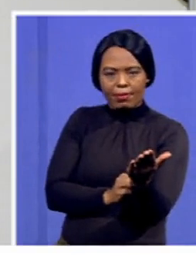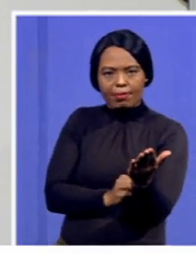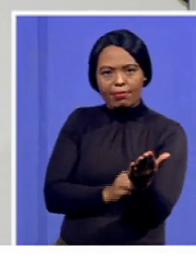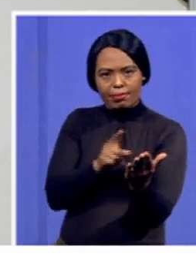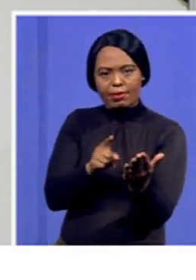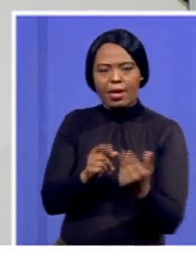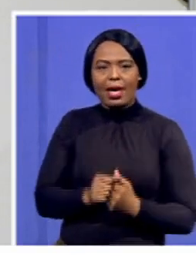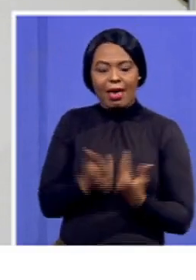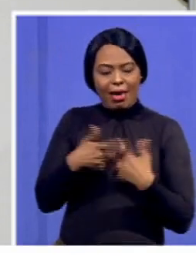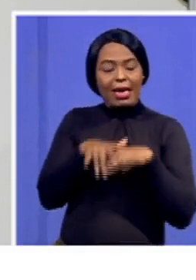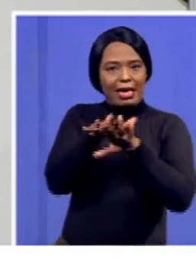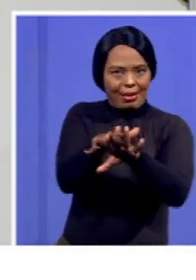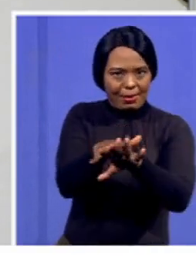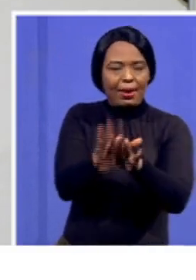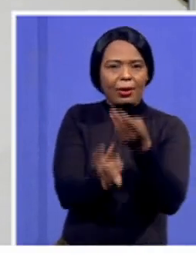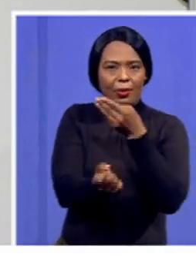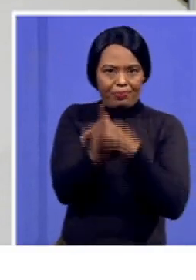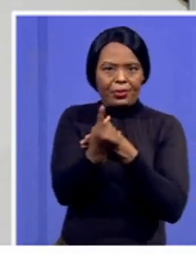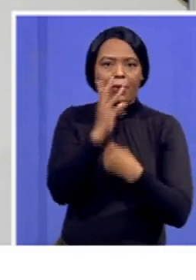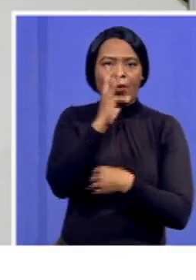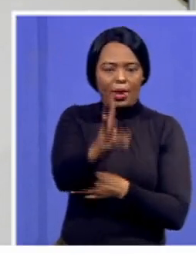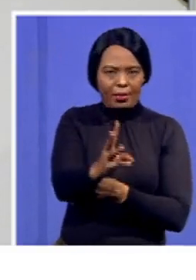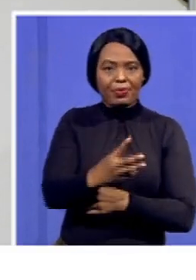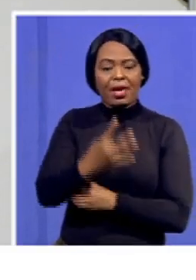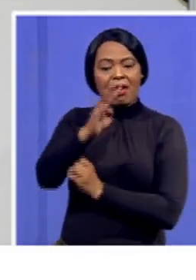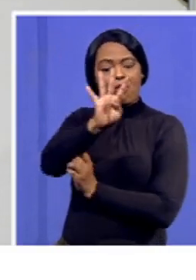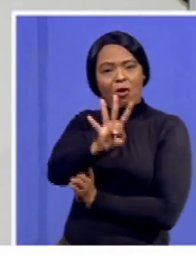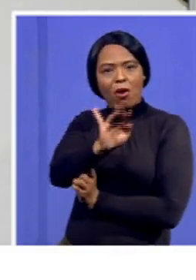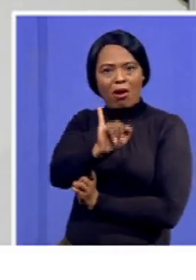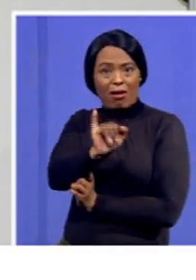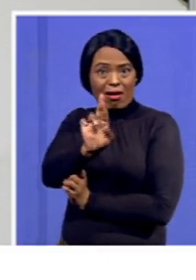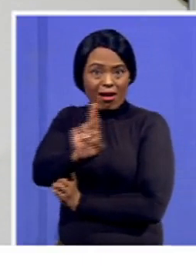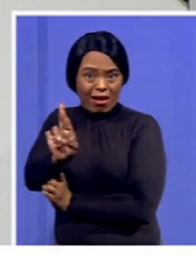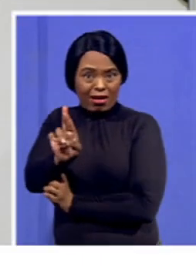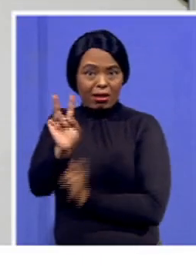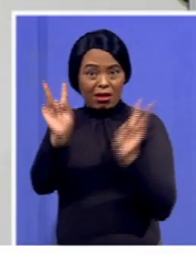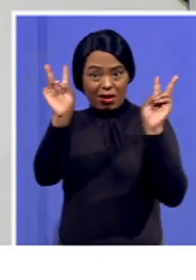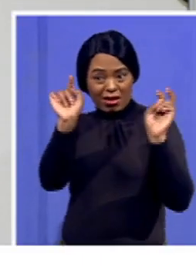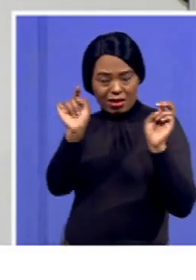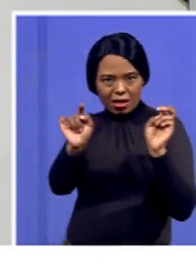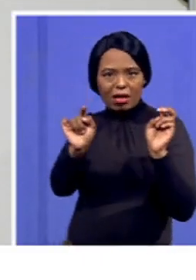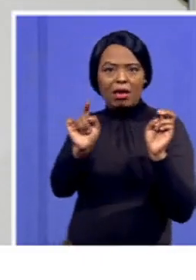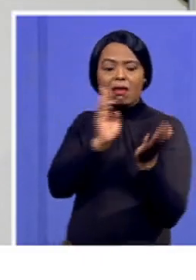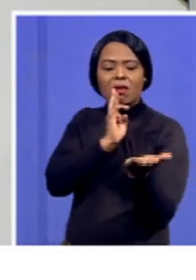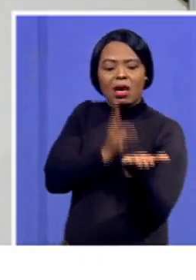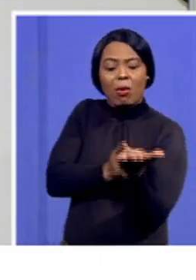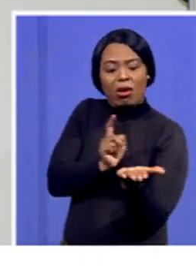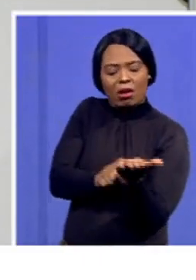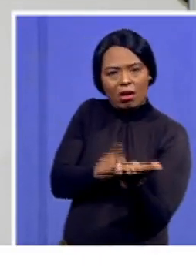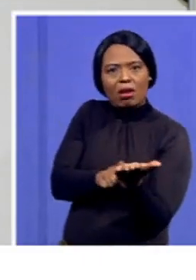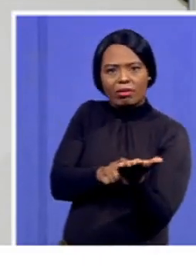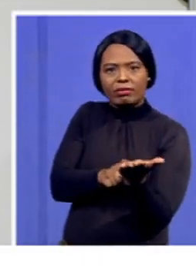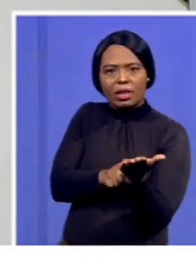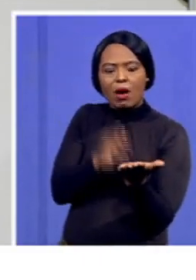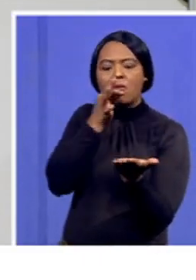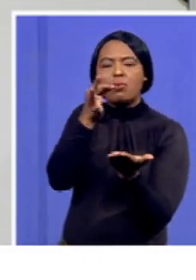implemented. In the section on the fourth industrial revolution, our report reflects on the proposals contained